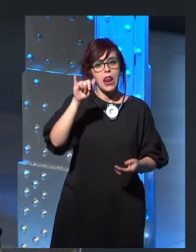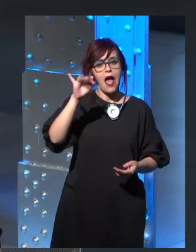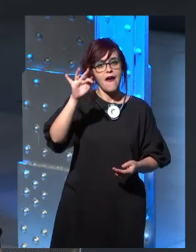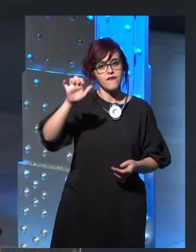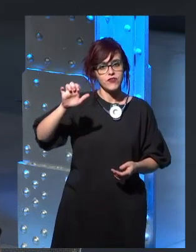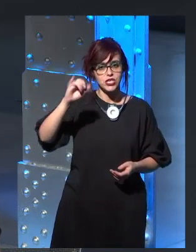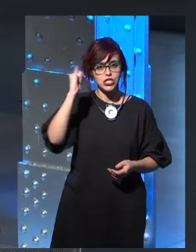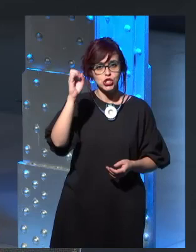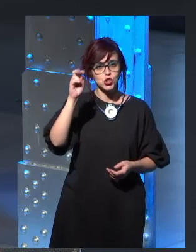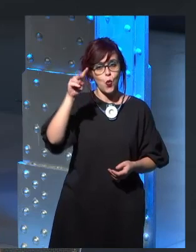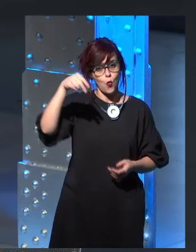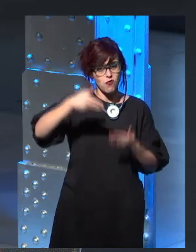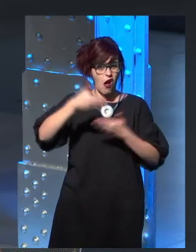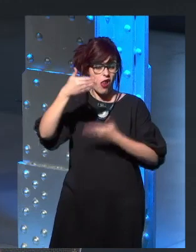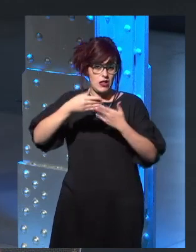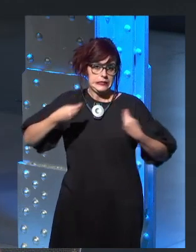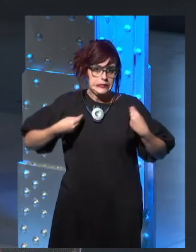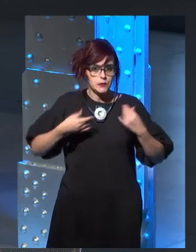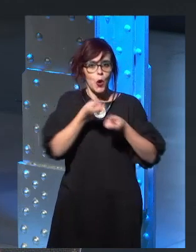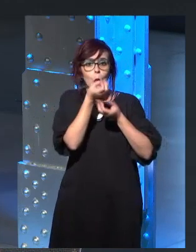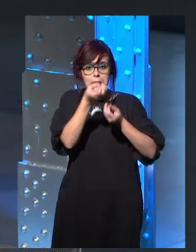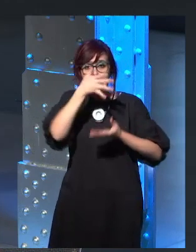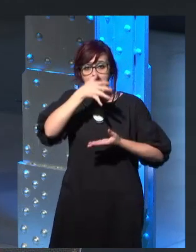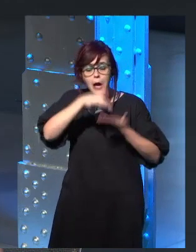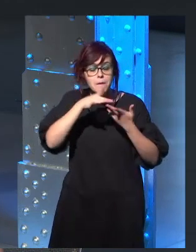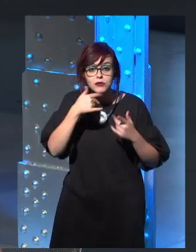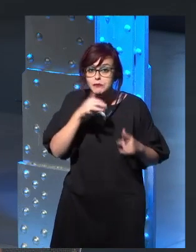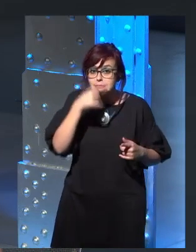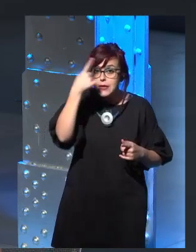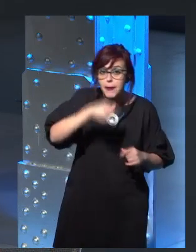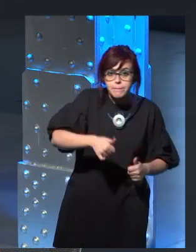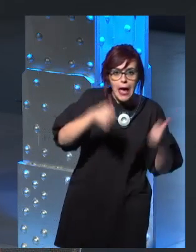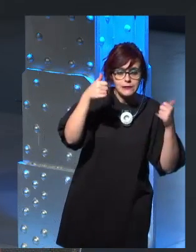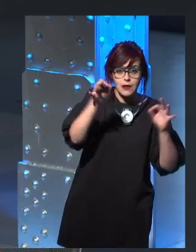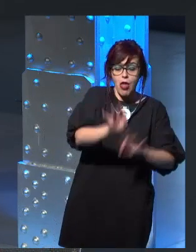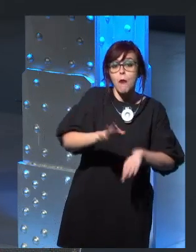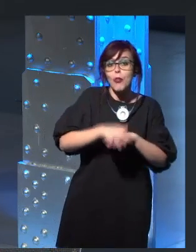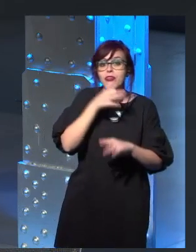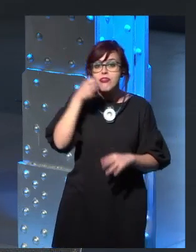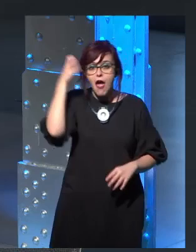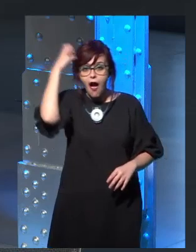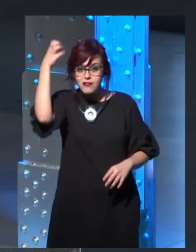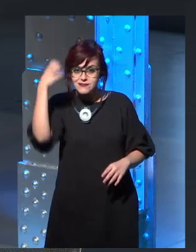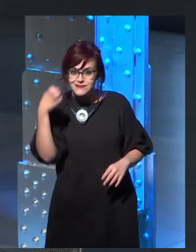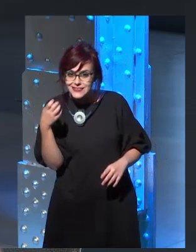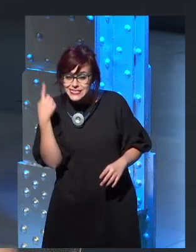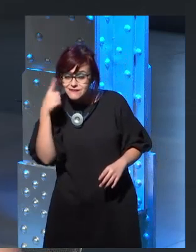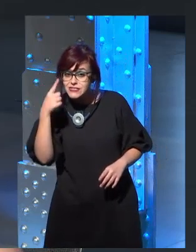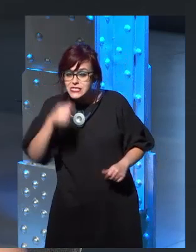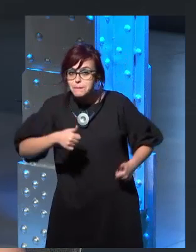so, um, maybe there'll be some good news at Helsinki, but, uh, you know, I, I couldn't say.